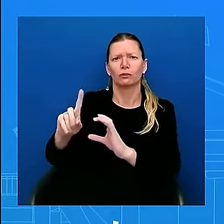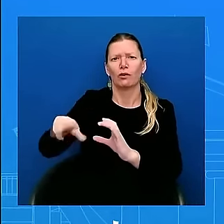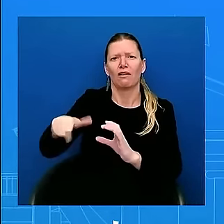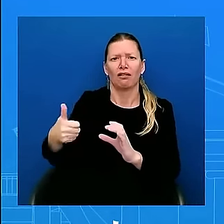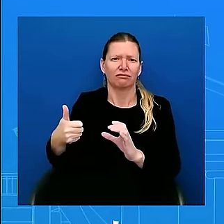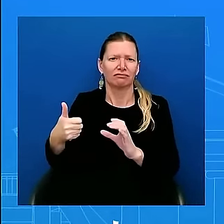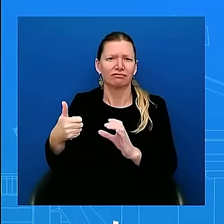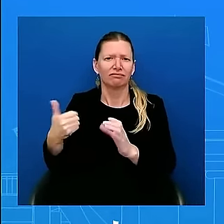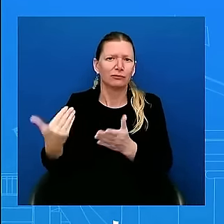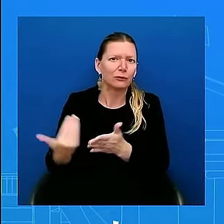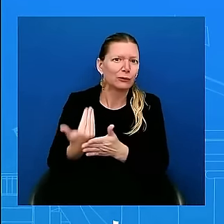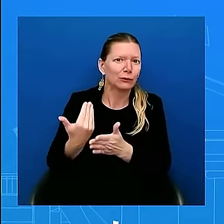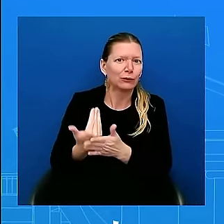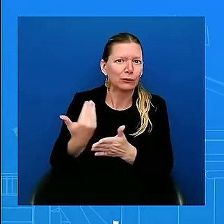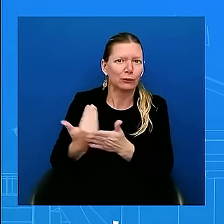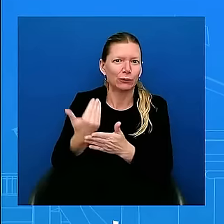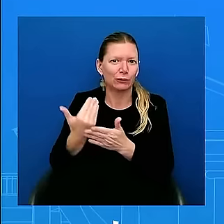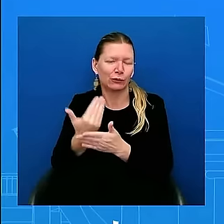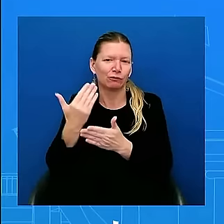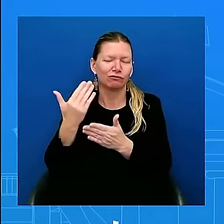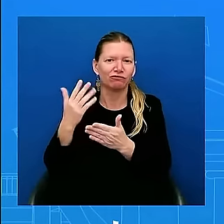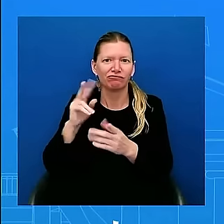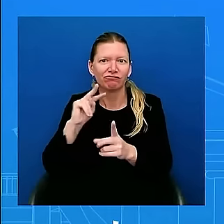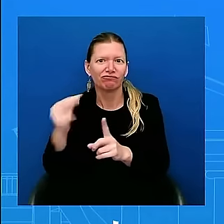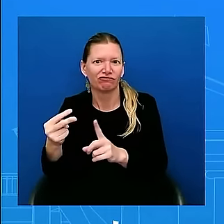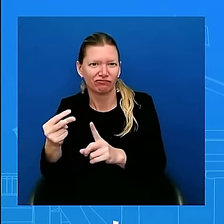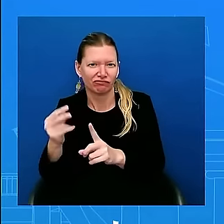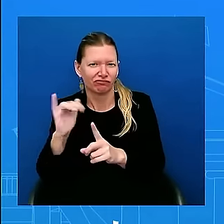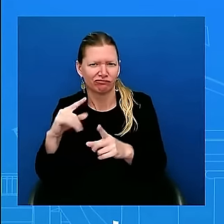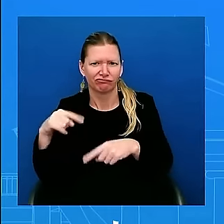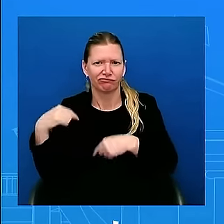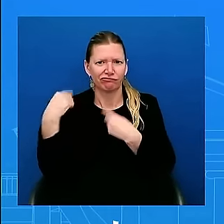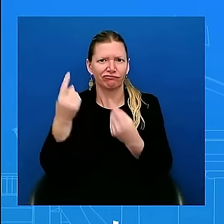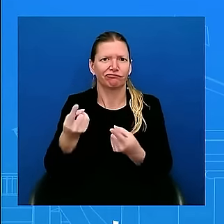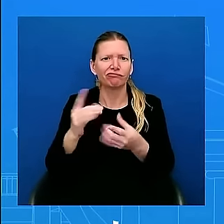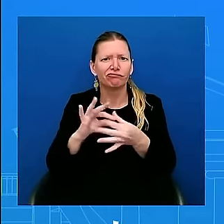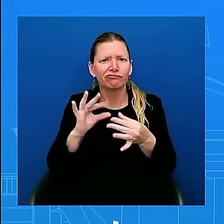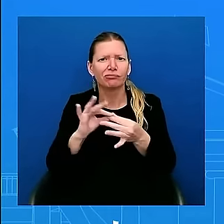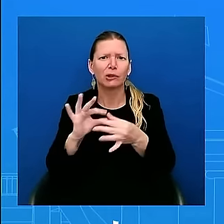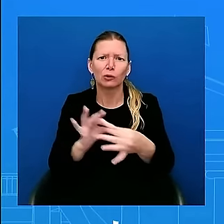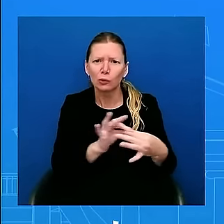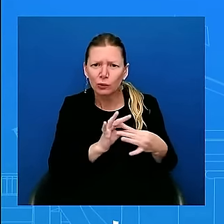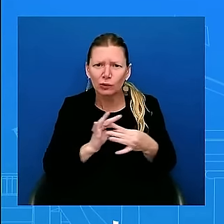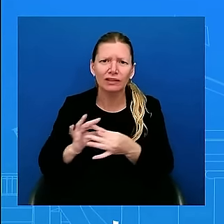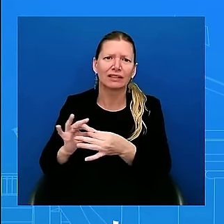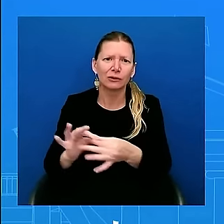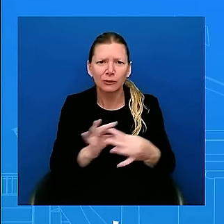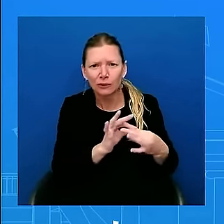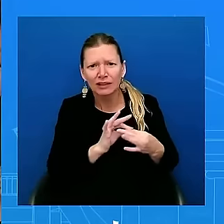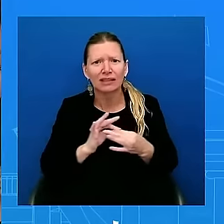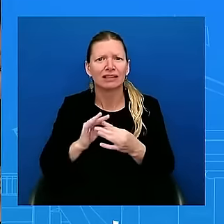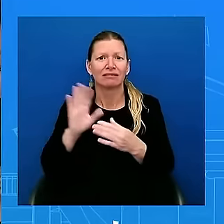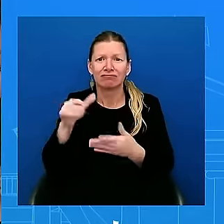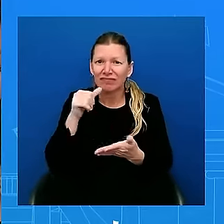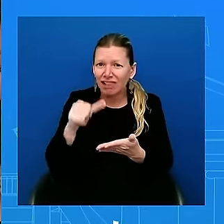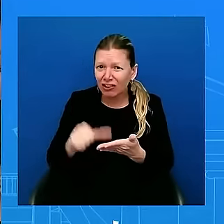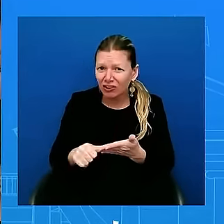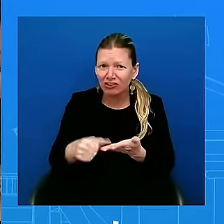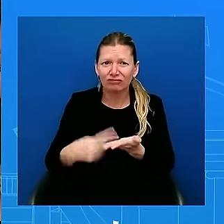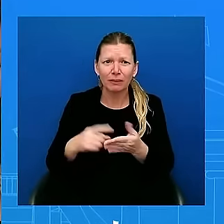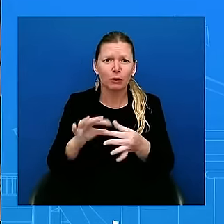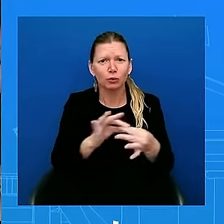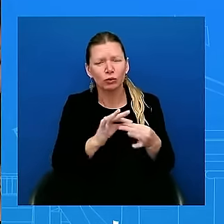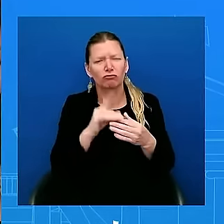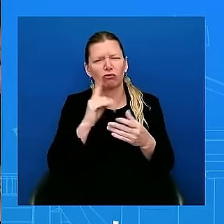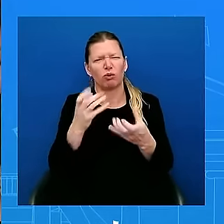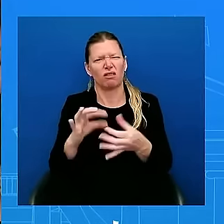refer back to his letter where he talked about also wanting to unify his party. Did the president believe that his presence in that race was